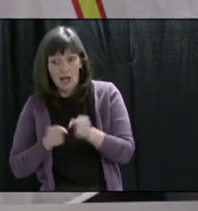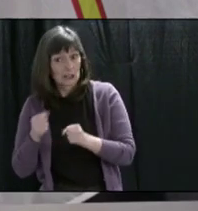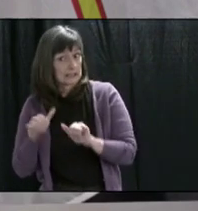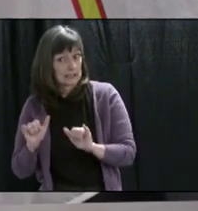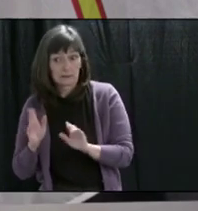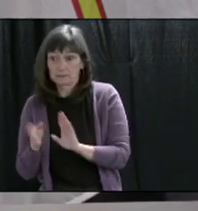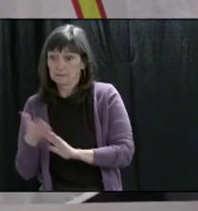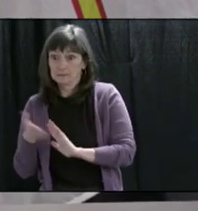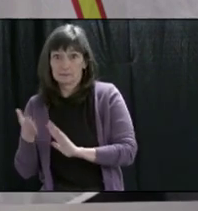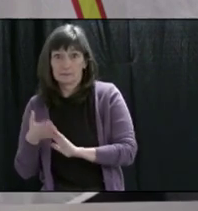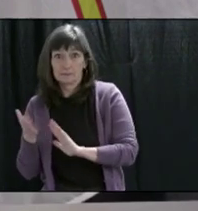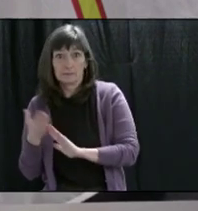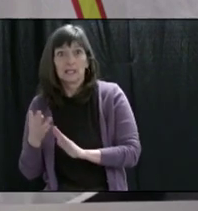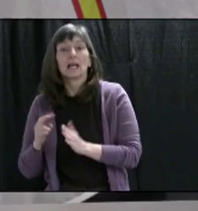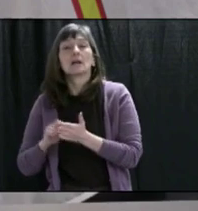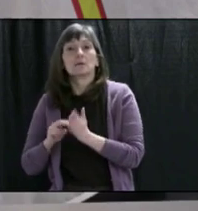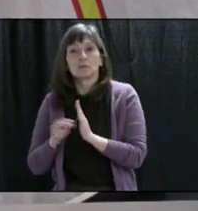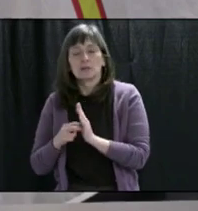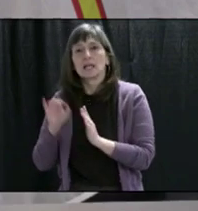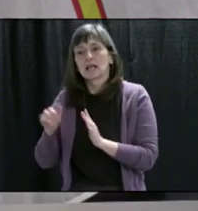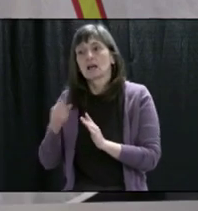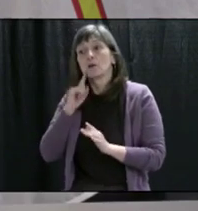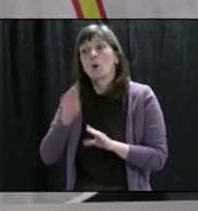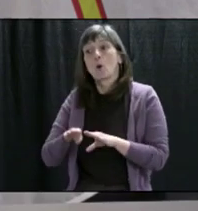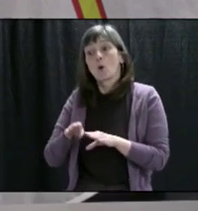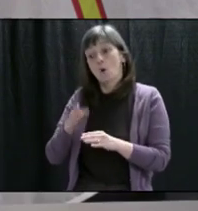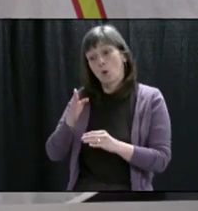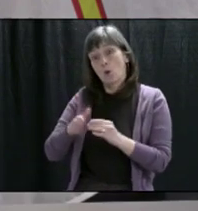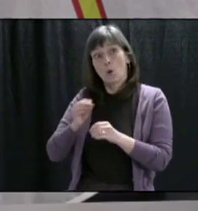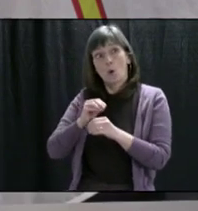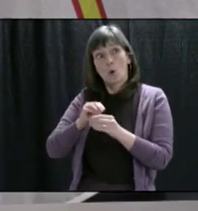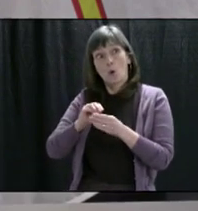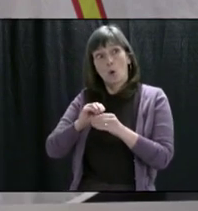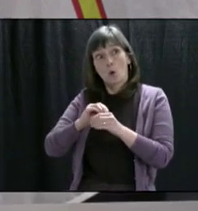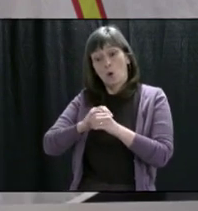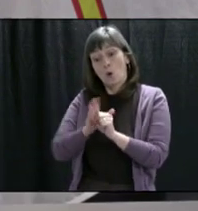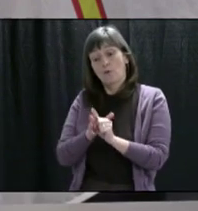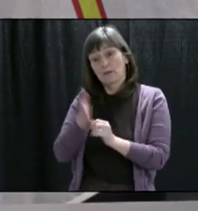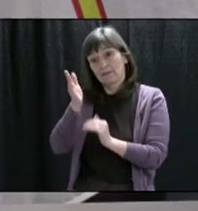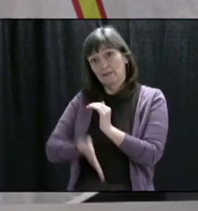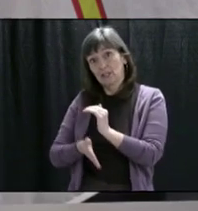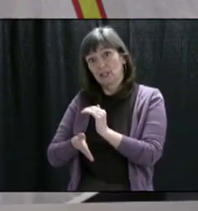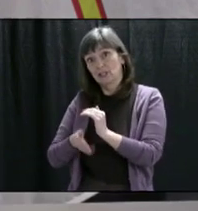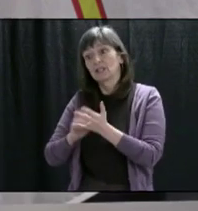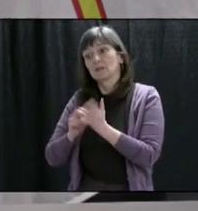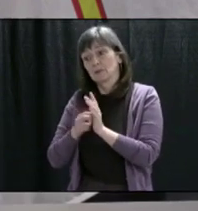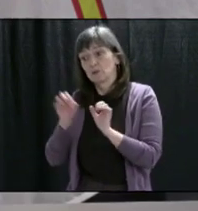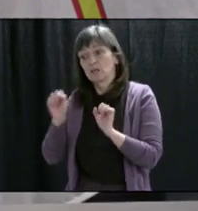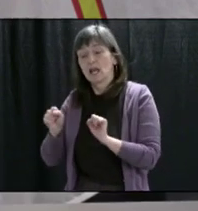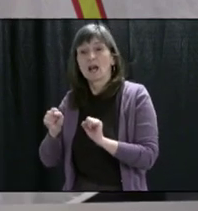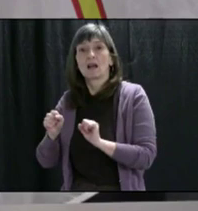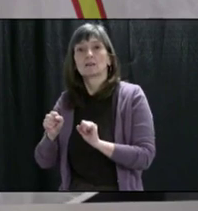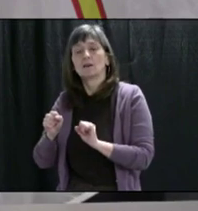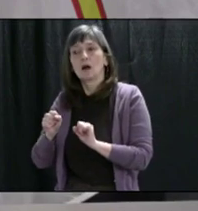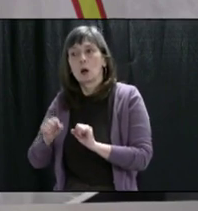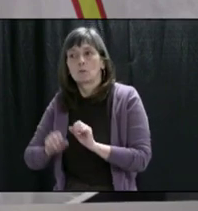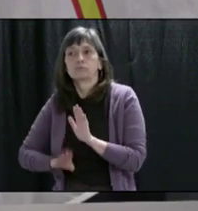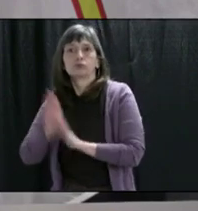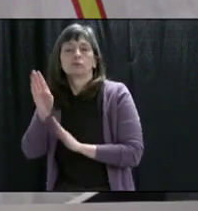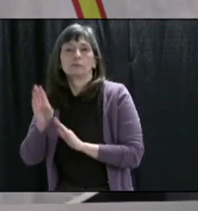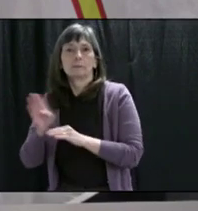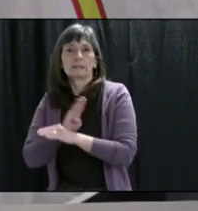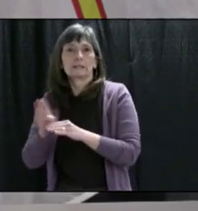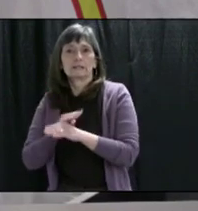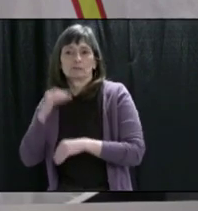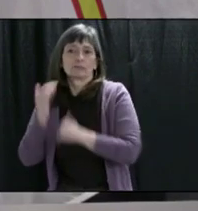will help them stay attached to their employees. And when that happens, of course, they stay attached to their benefits. Now, if we do see people that are